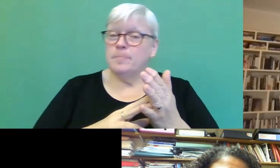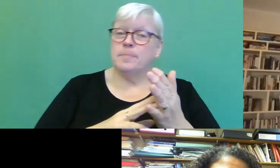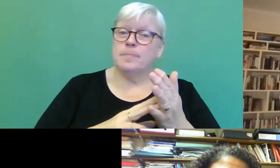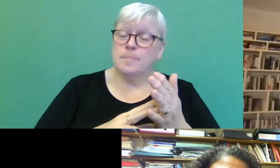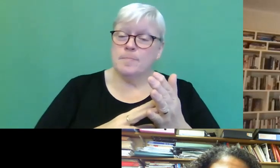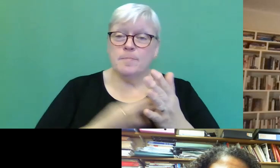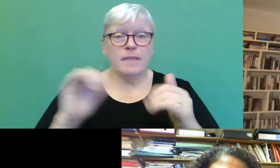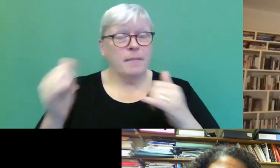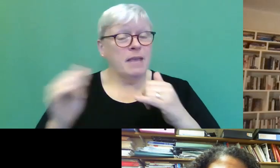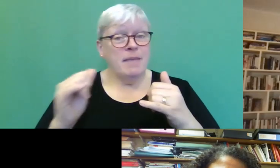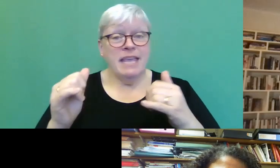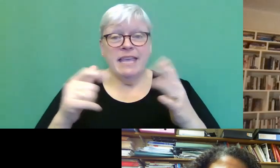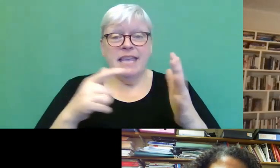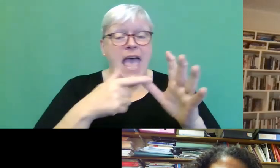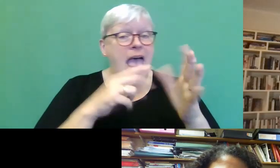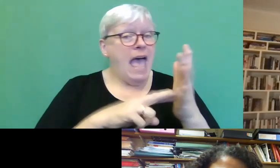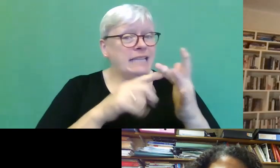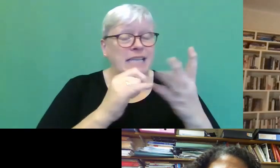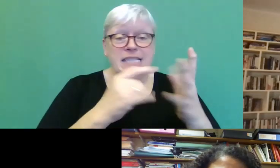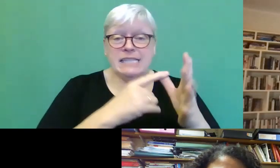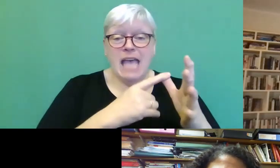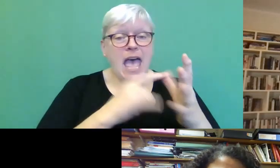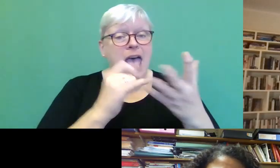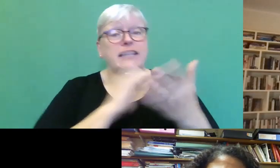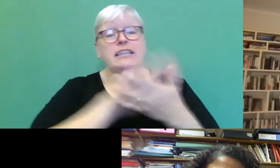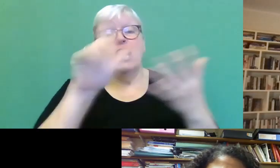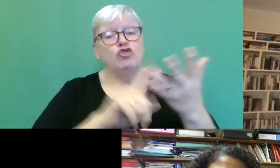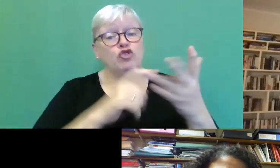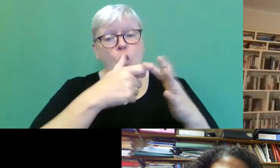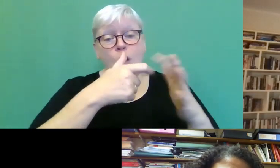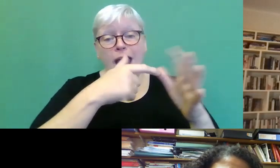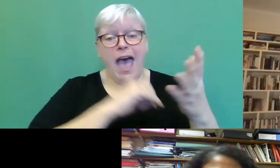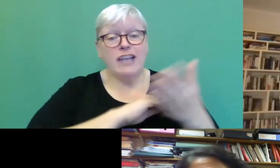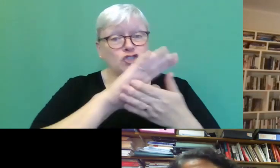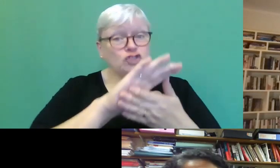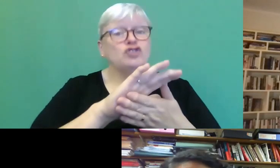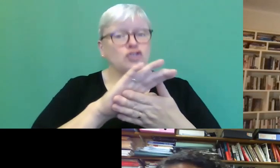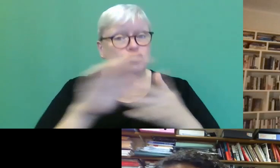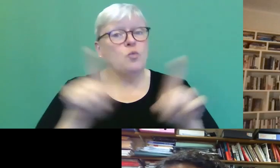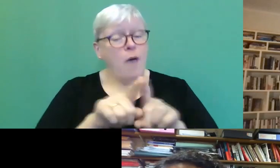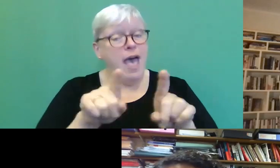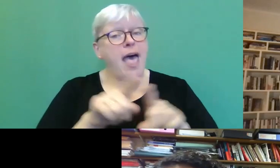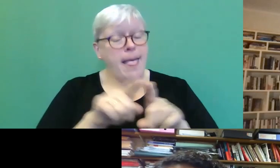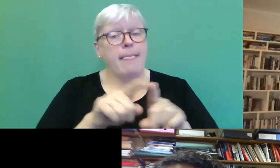maybe between Anisha and Shokat as well, in various ways. So I, I guess,